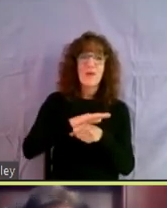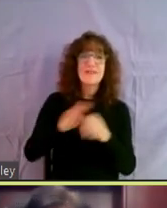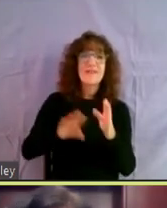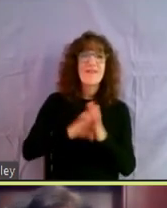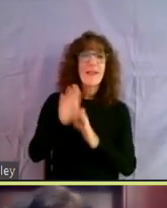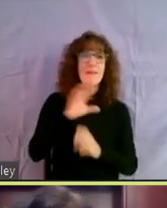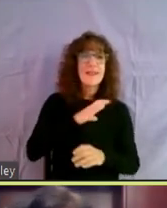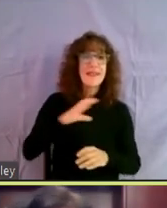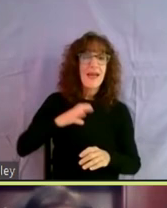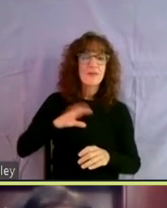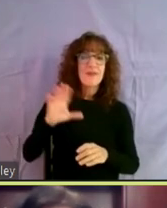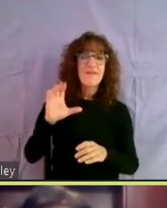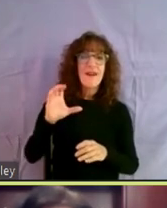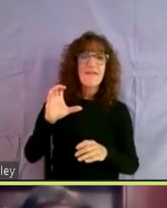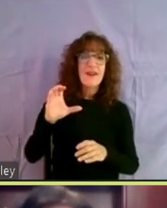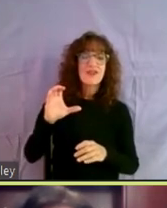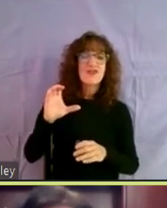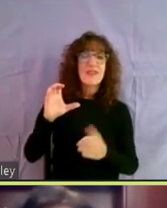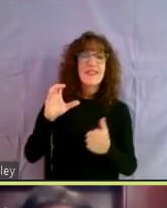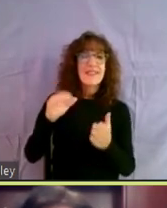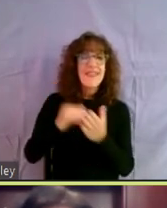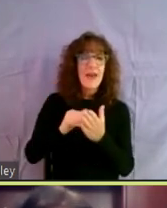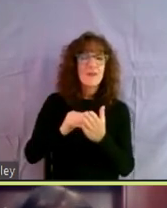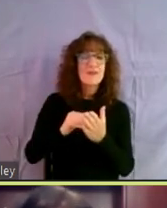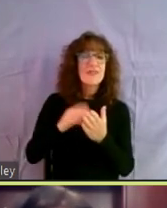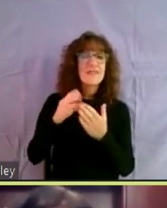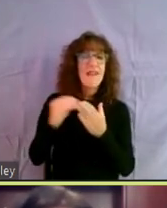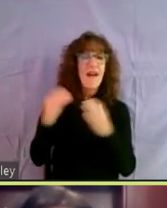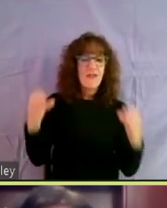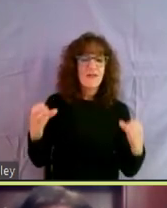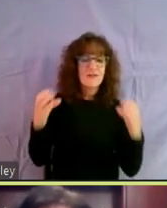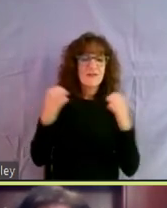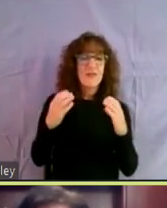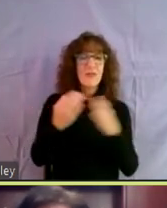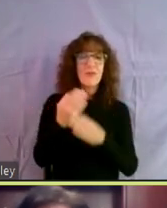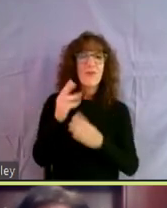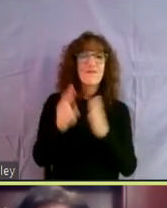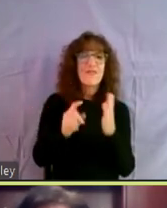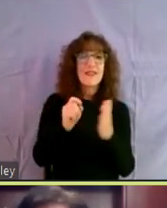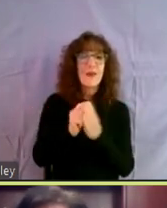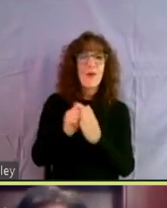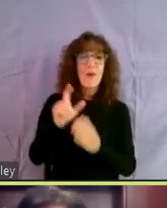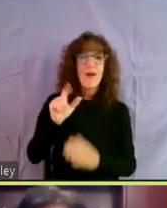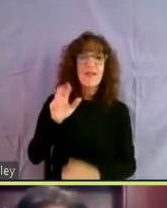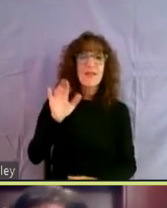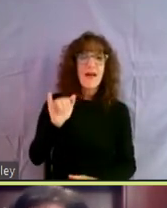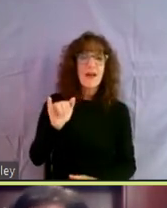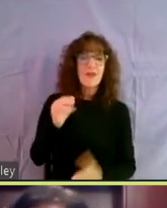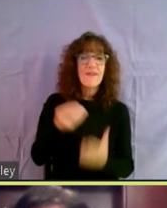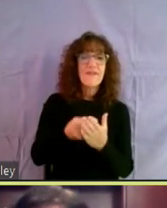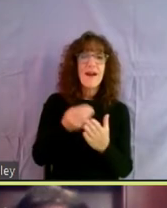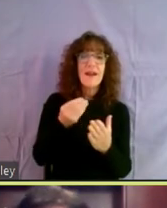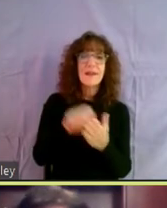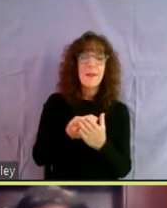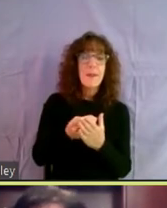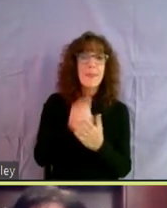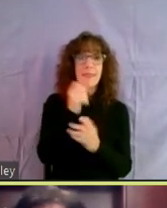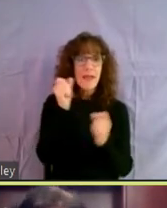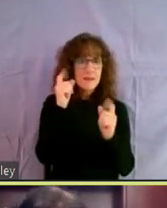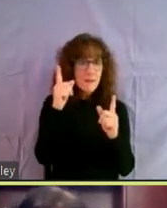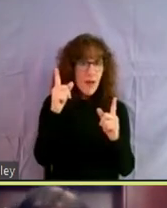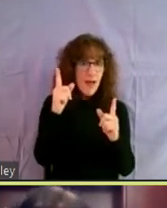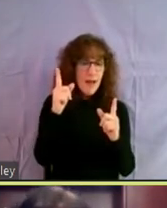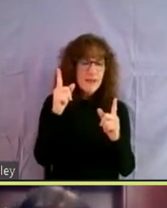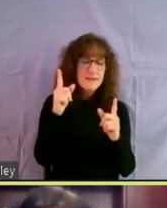made another $500,000 available through the video lottery funds. Um, and not to anybody's surprise, we've gotten